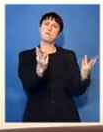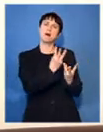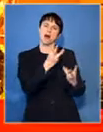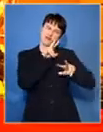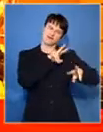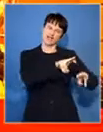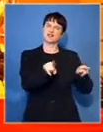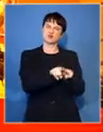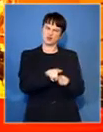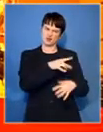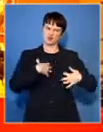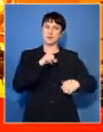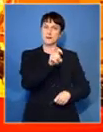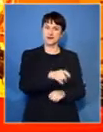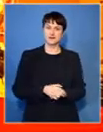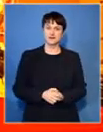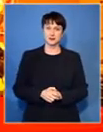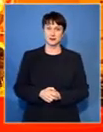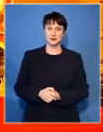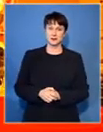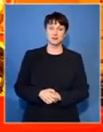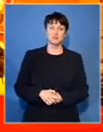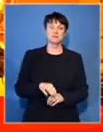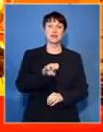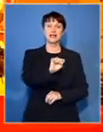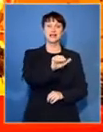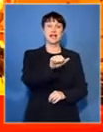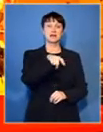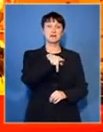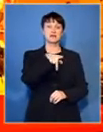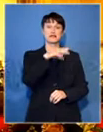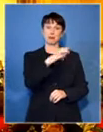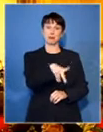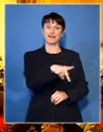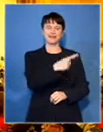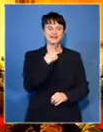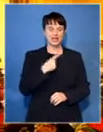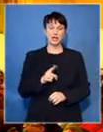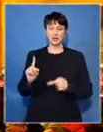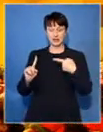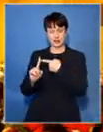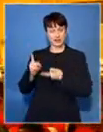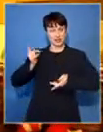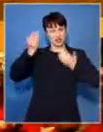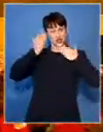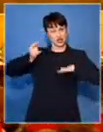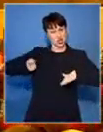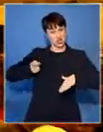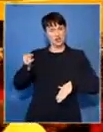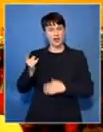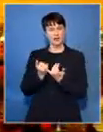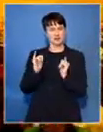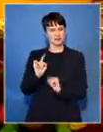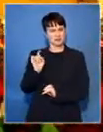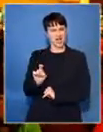own people. The SACP says Judge Yacoub's comments were divisive, and his comments that judges were not independent